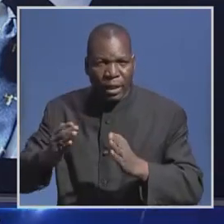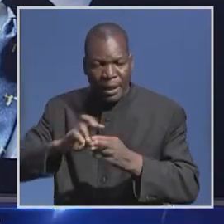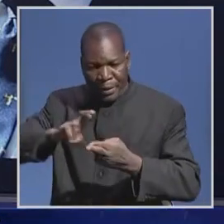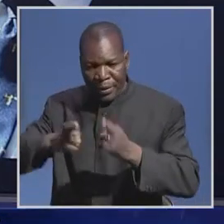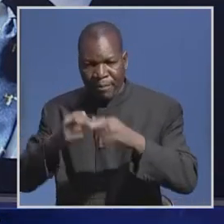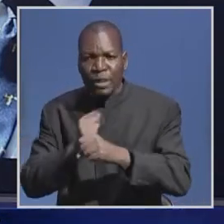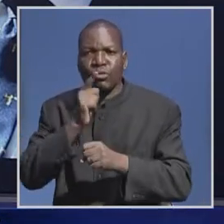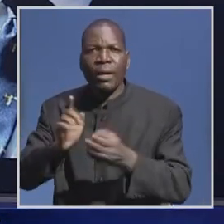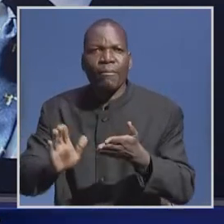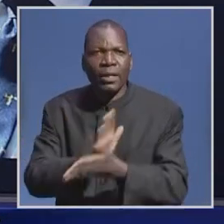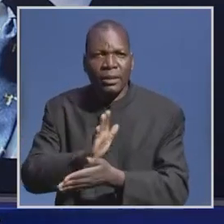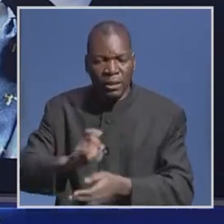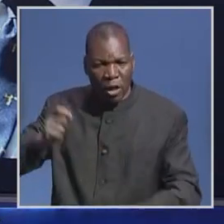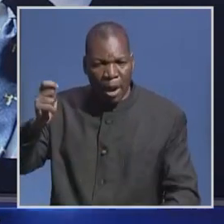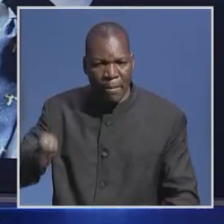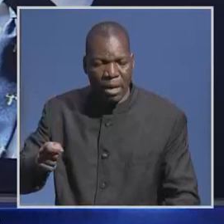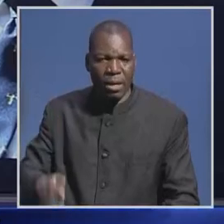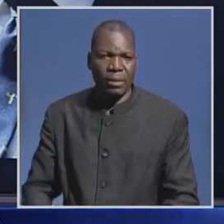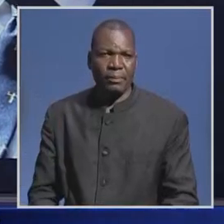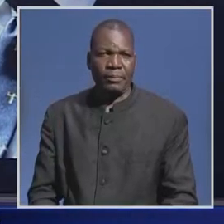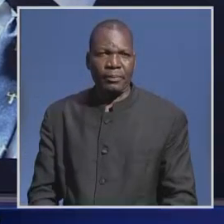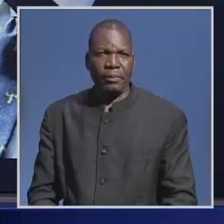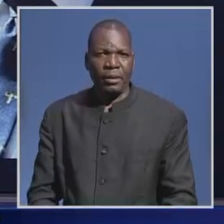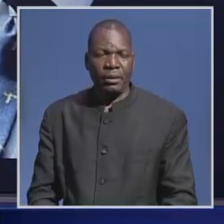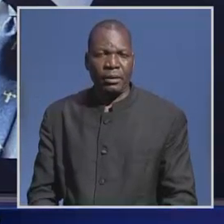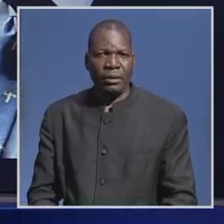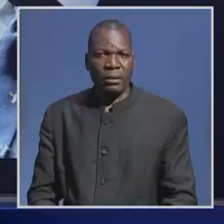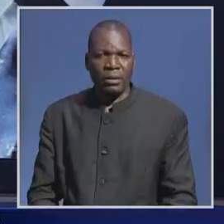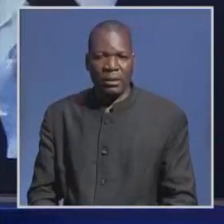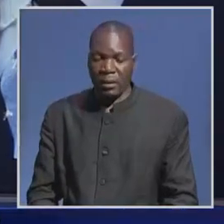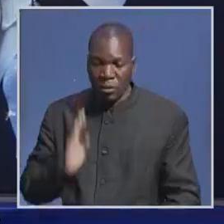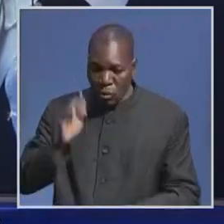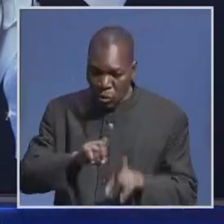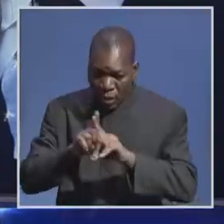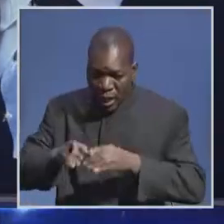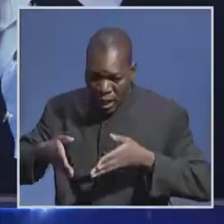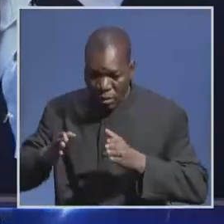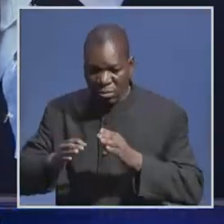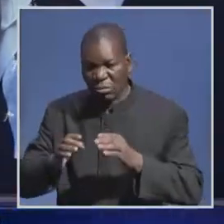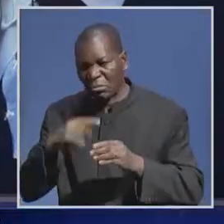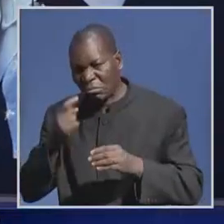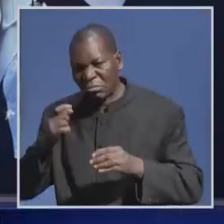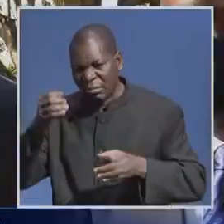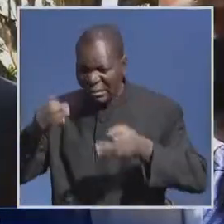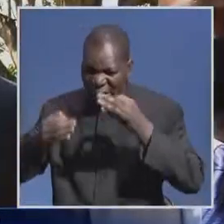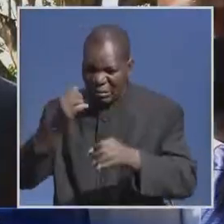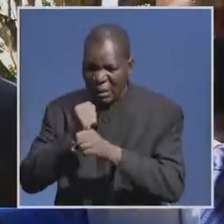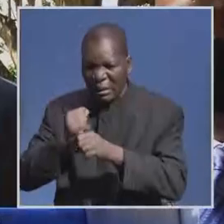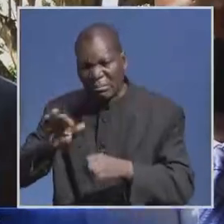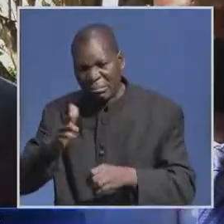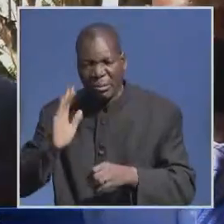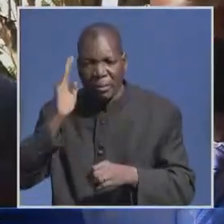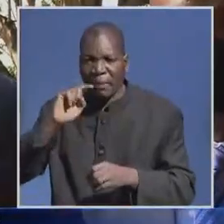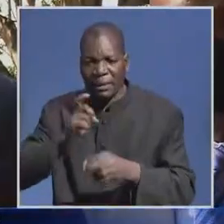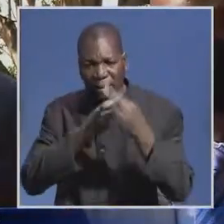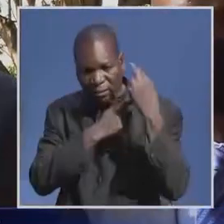ensure speedy delivery of justice. Justice Malila says the measure will also enable underperforming adjudicators to be effectively accountable to